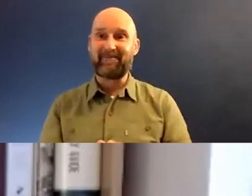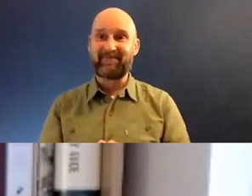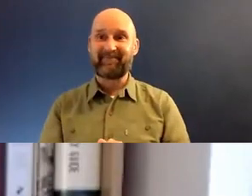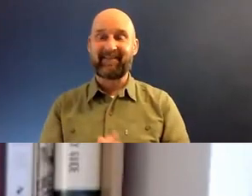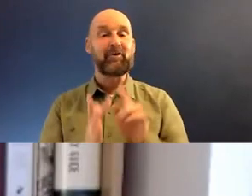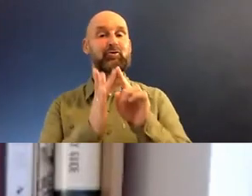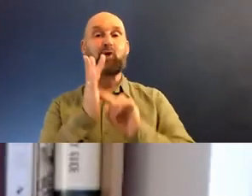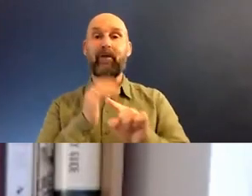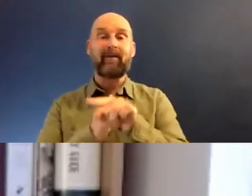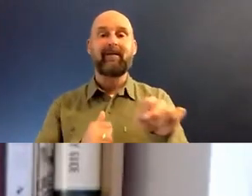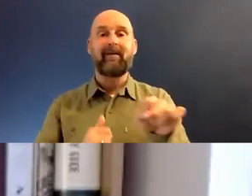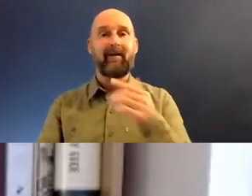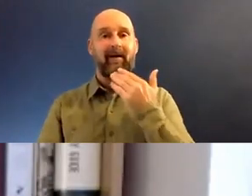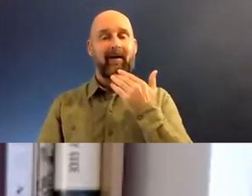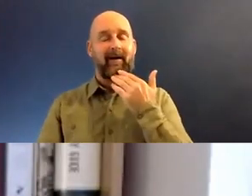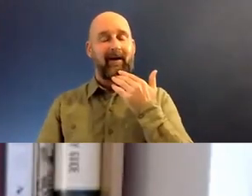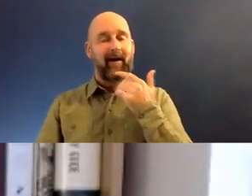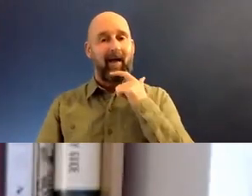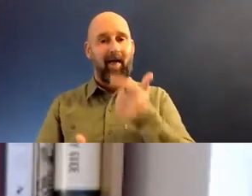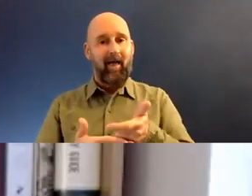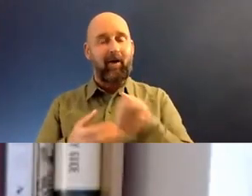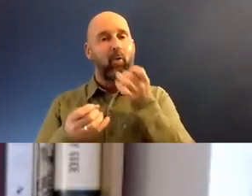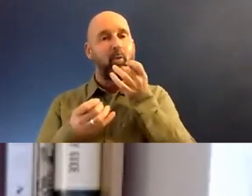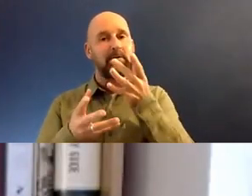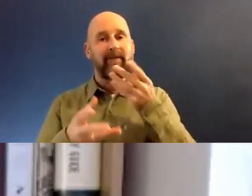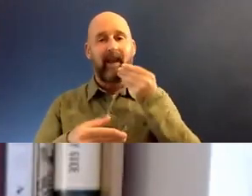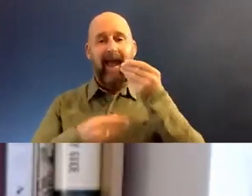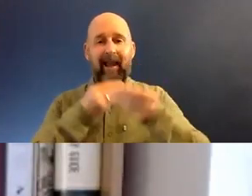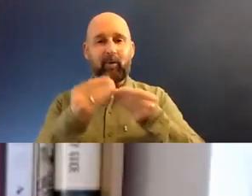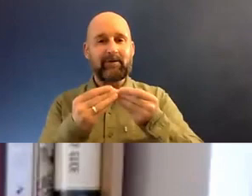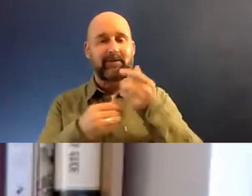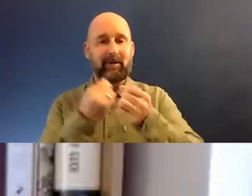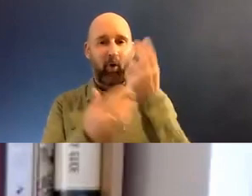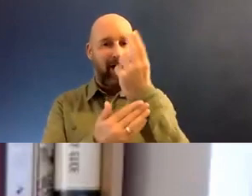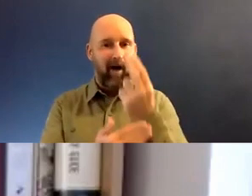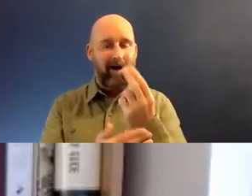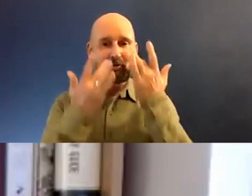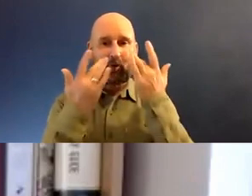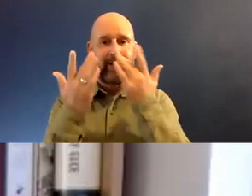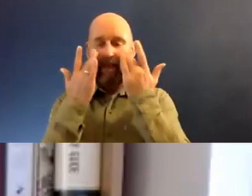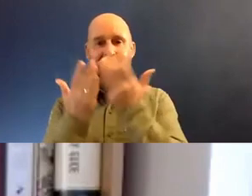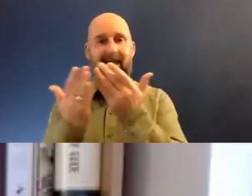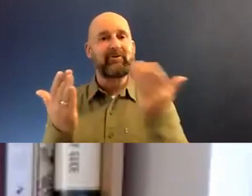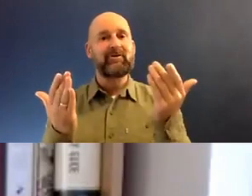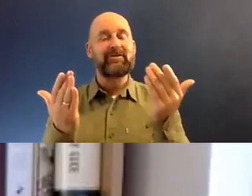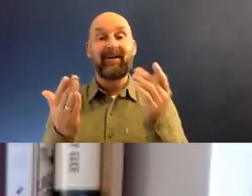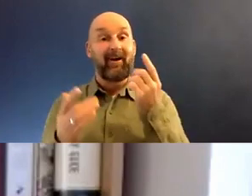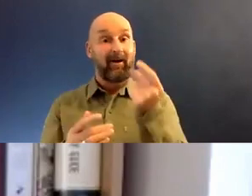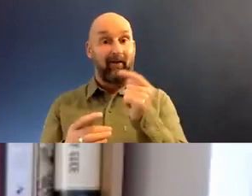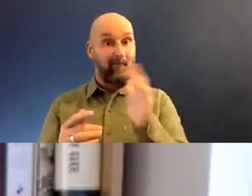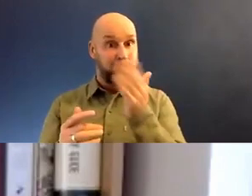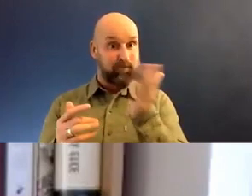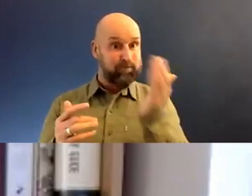that's a wonderfully eloquent description of your practice. And thank you for showing us those images. They went by all too quickly.